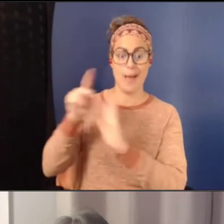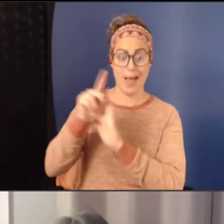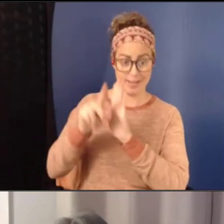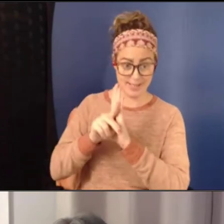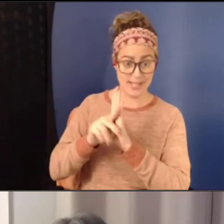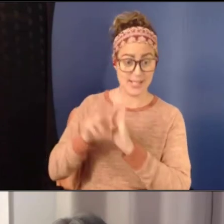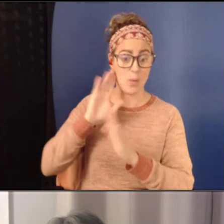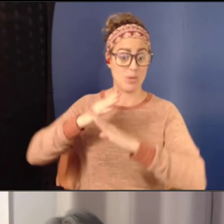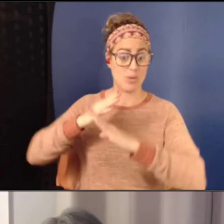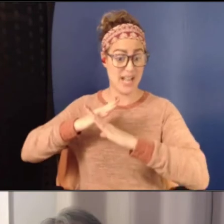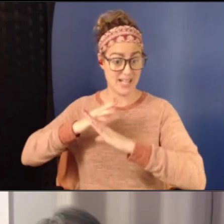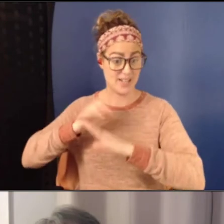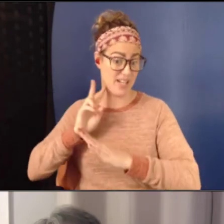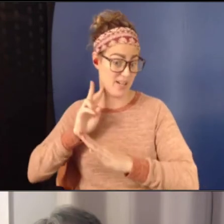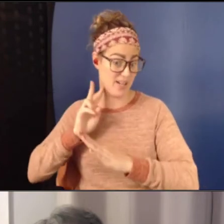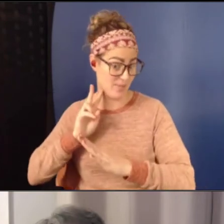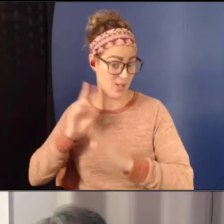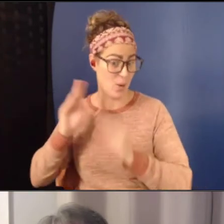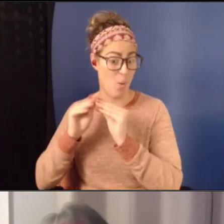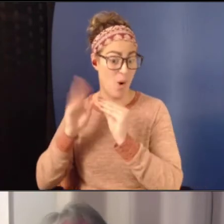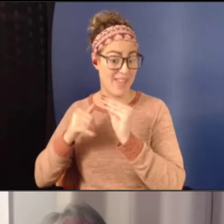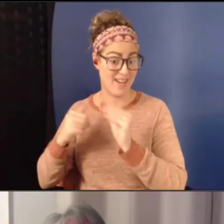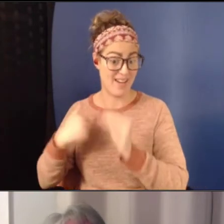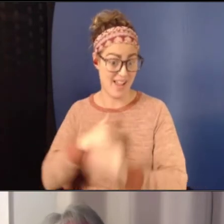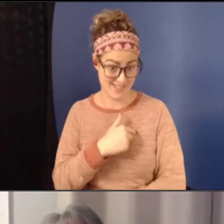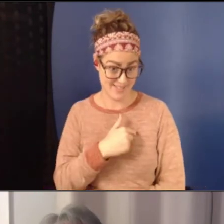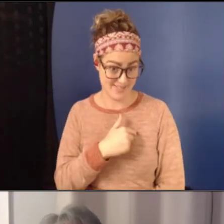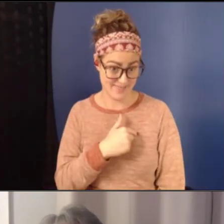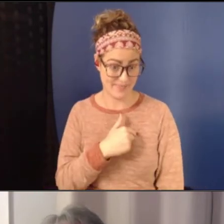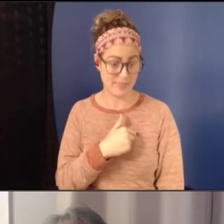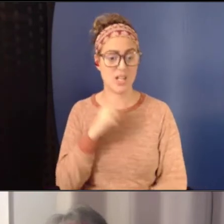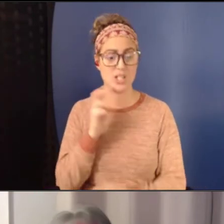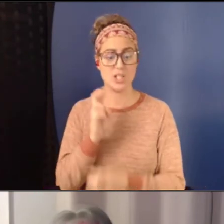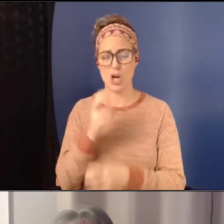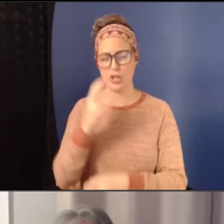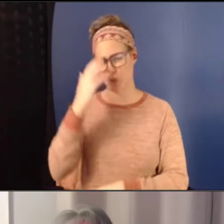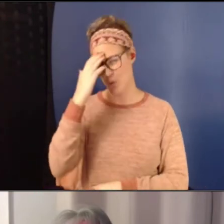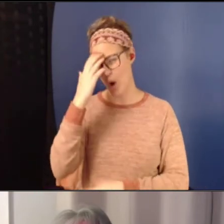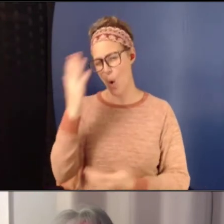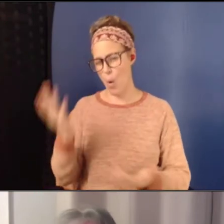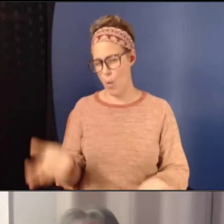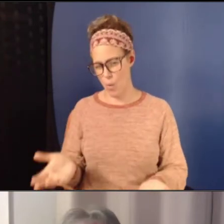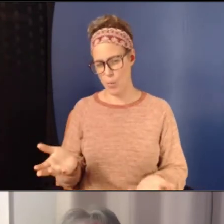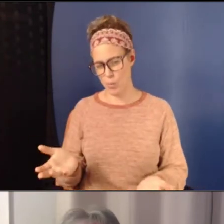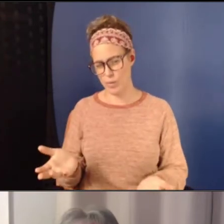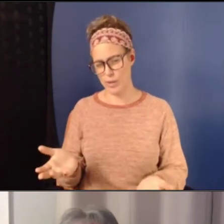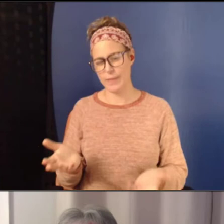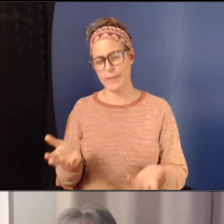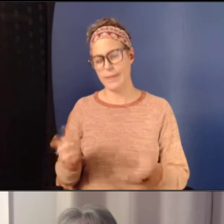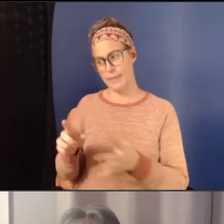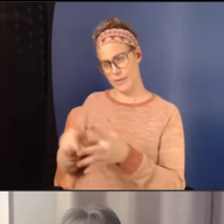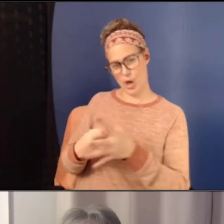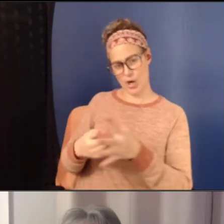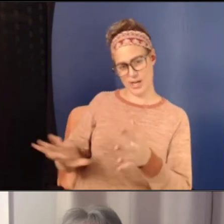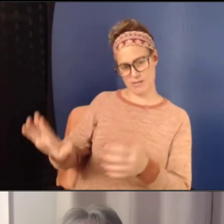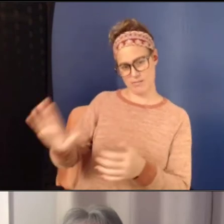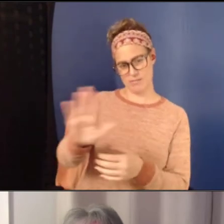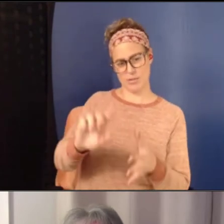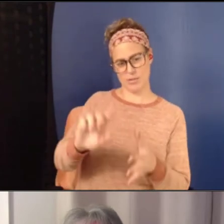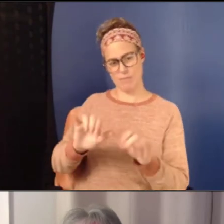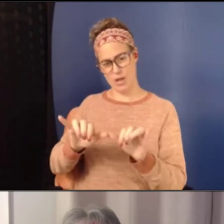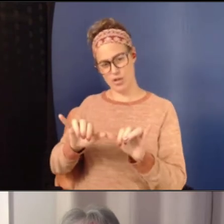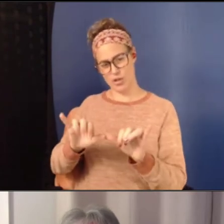we do. So it's, it's hard to know. They're starting just to measure this. We certainly do know that there's domestic